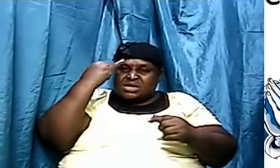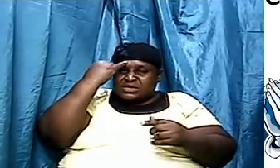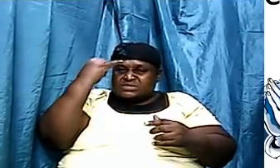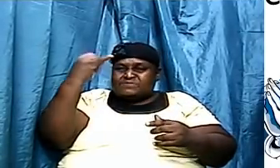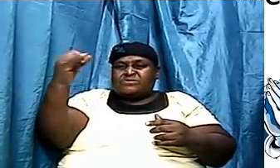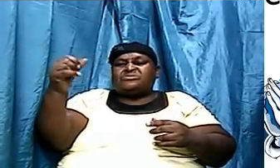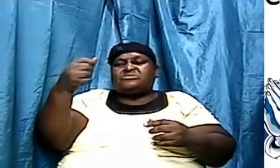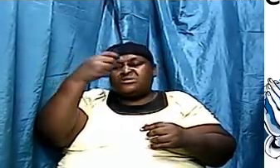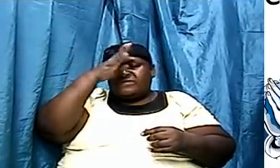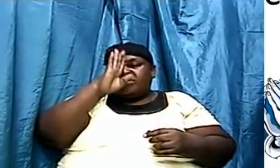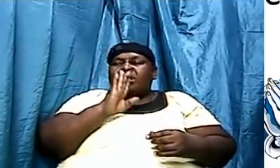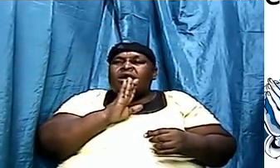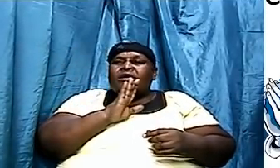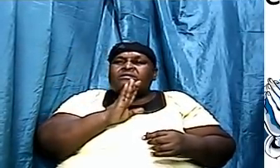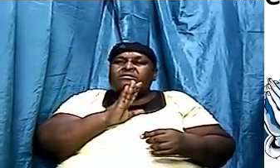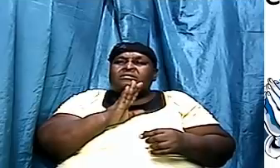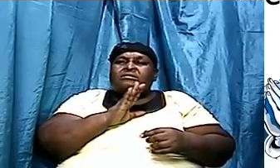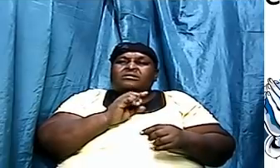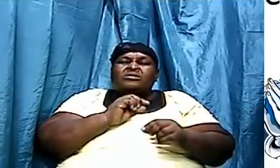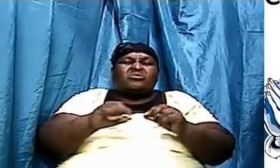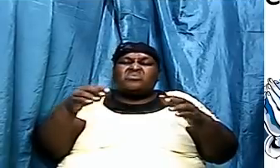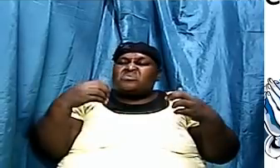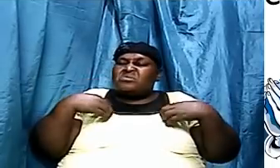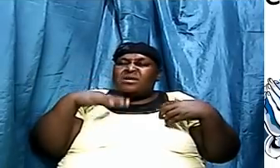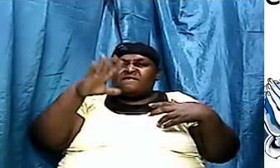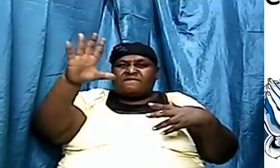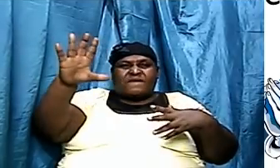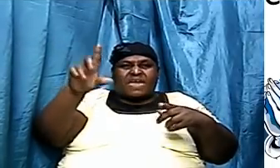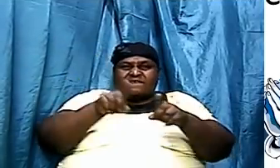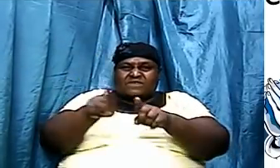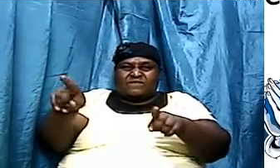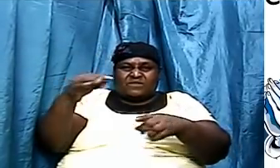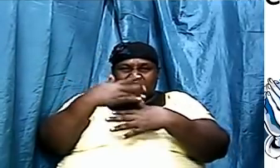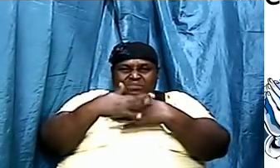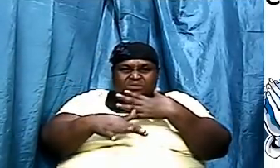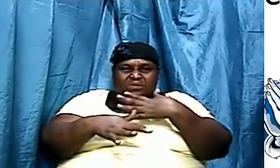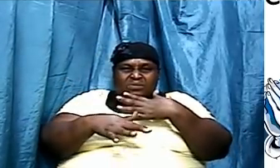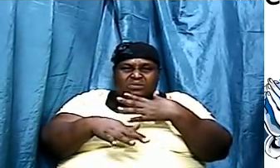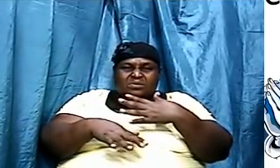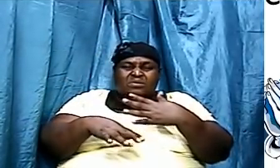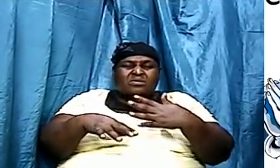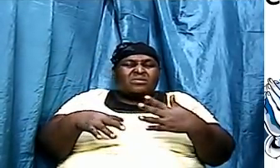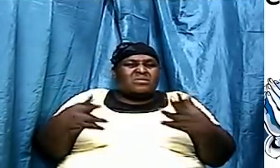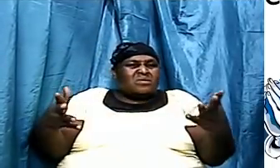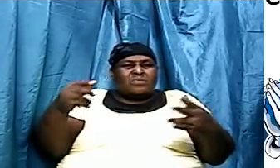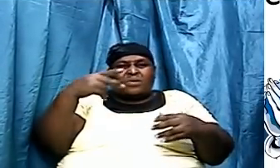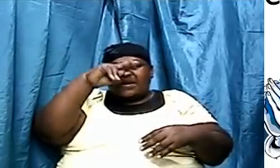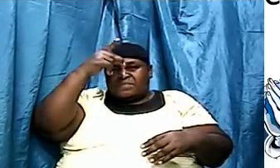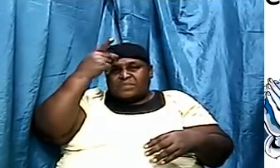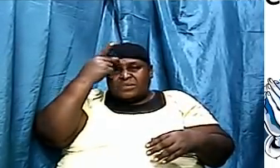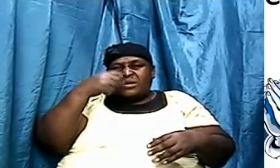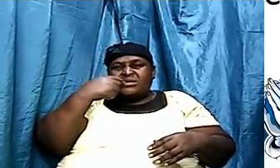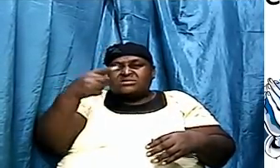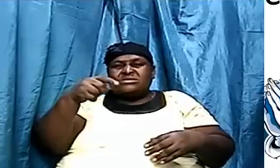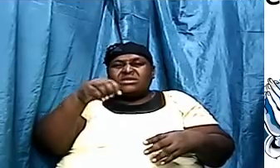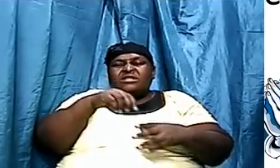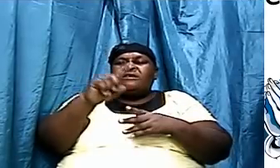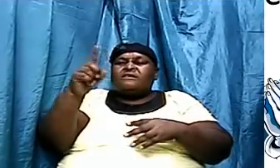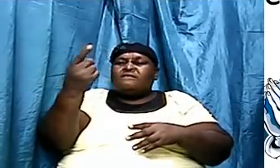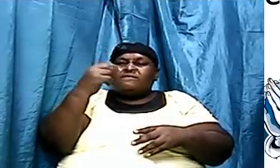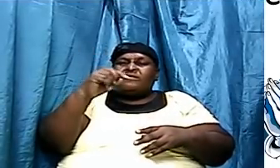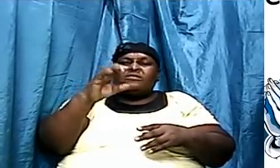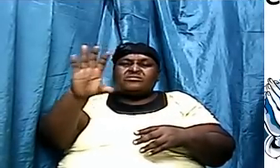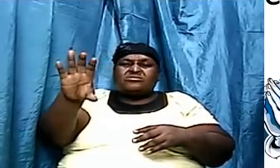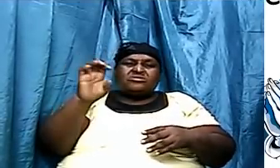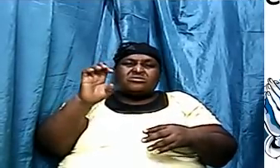blood types. So guess what happened now? What Paul said in the first century. A scientist in the